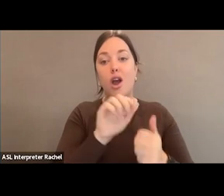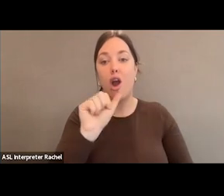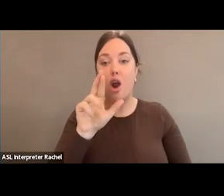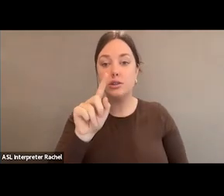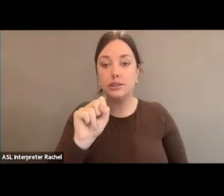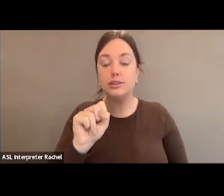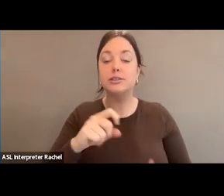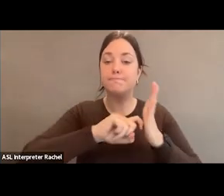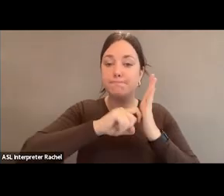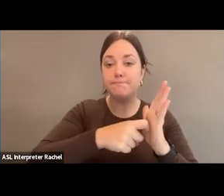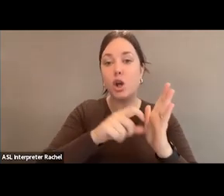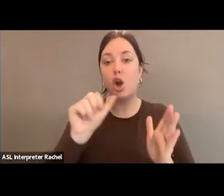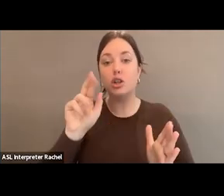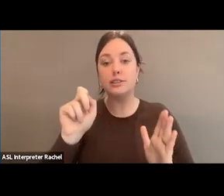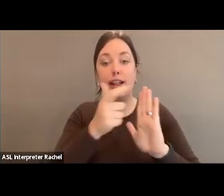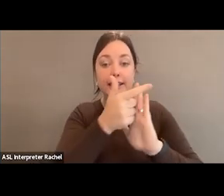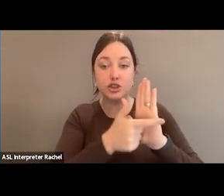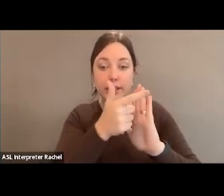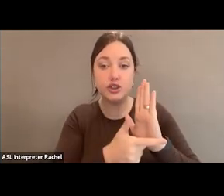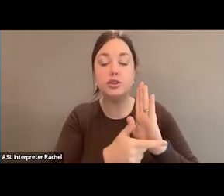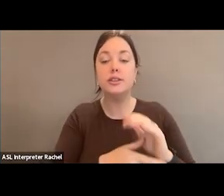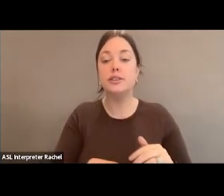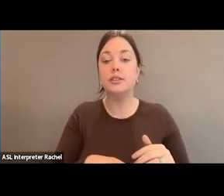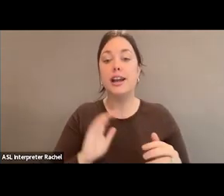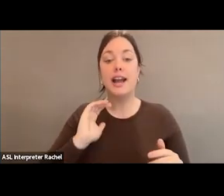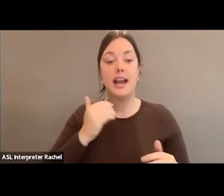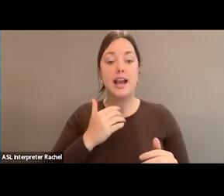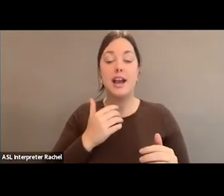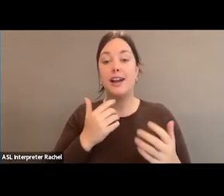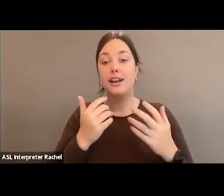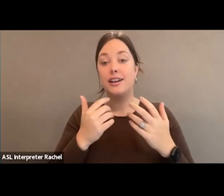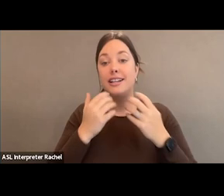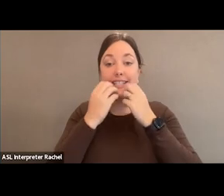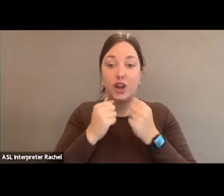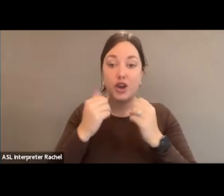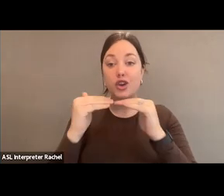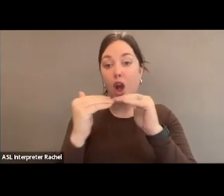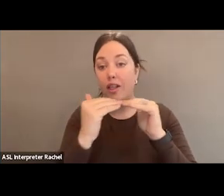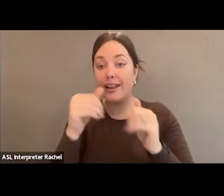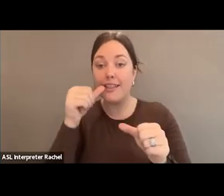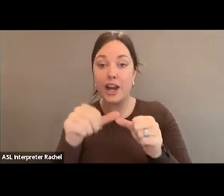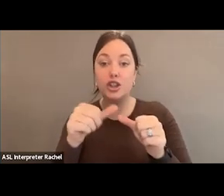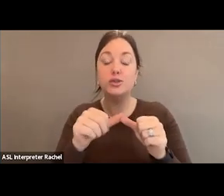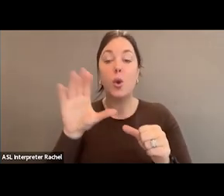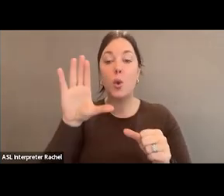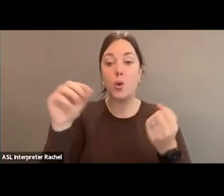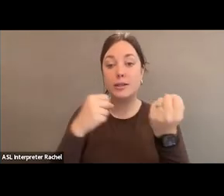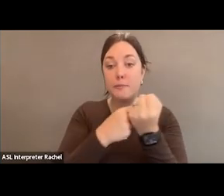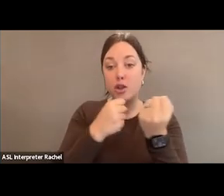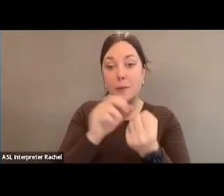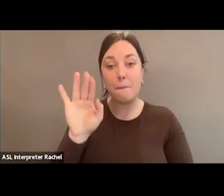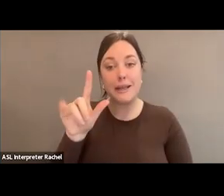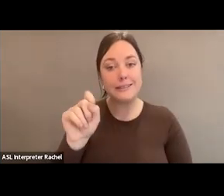legislation, dear colleague letters, co sponsoring bills that are pro arts.